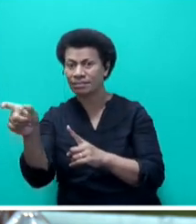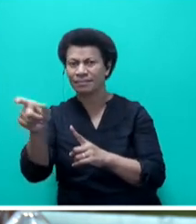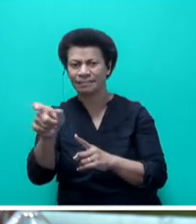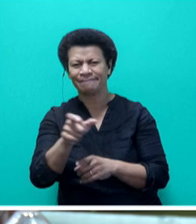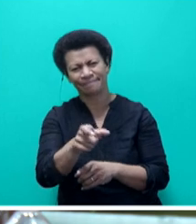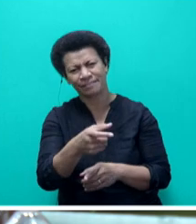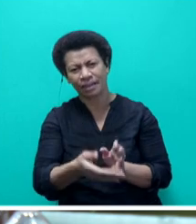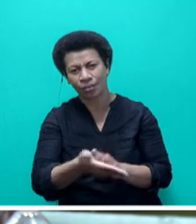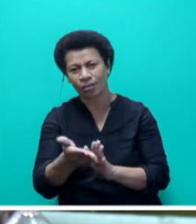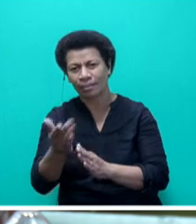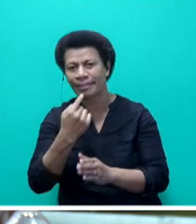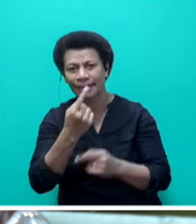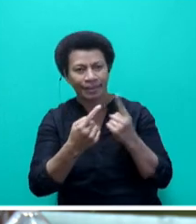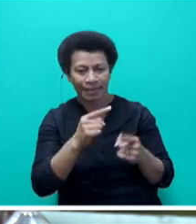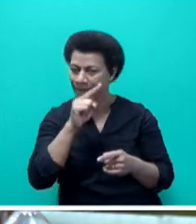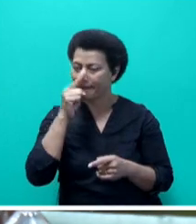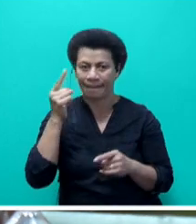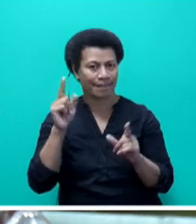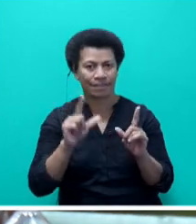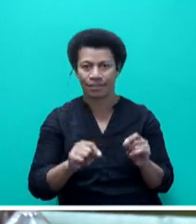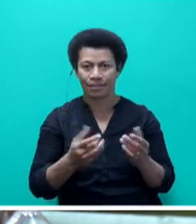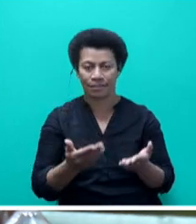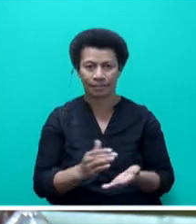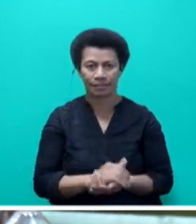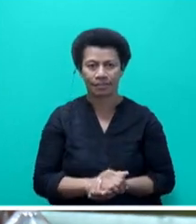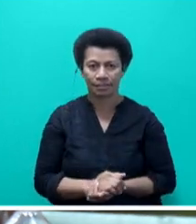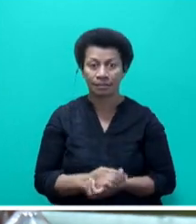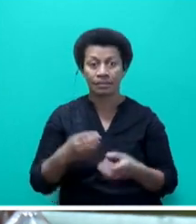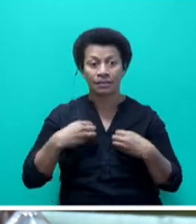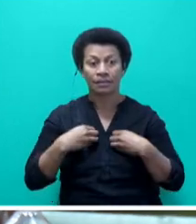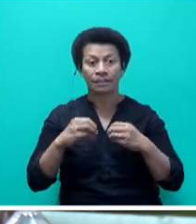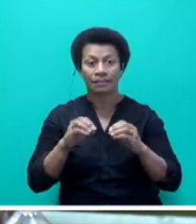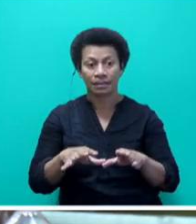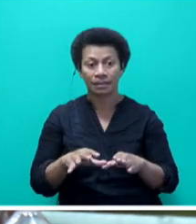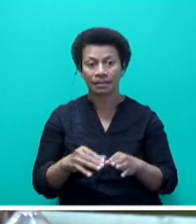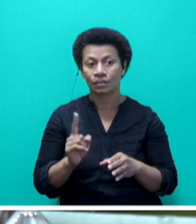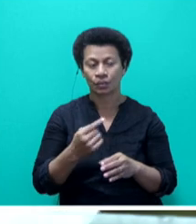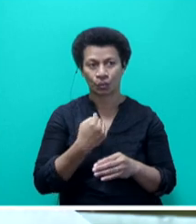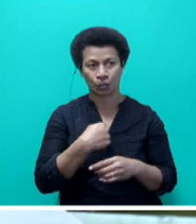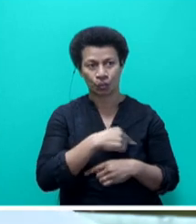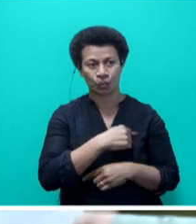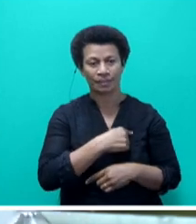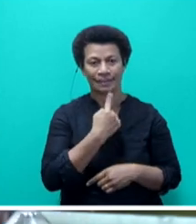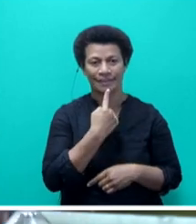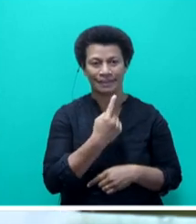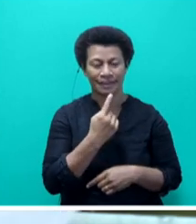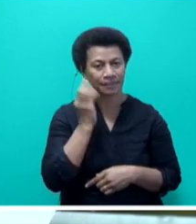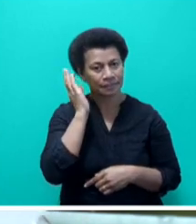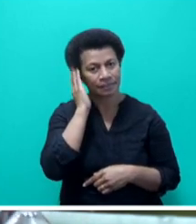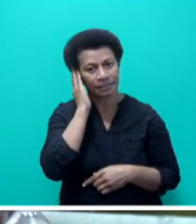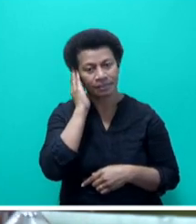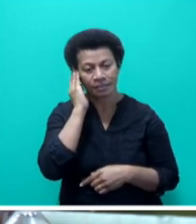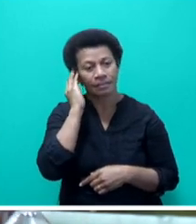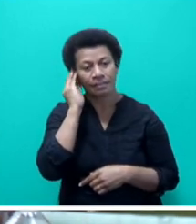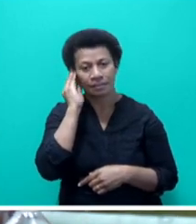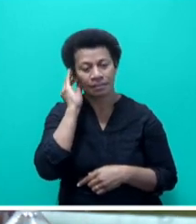public. They cannot do that. This is a complete vindication of what we have been saying. Because, as I said, I'd like